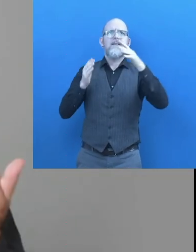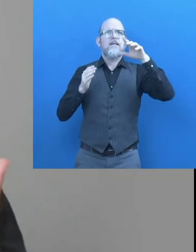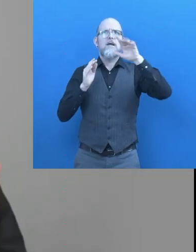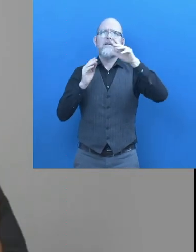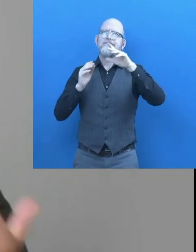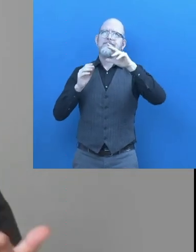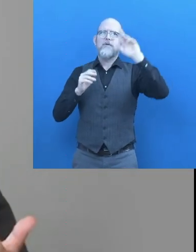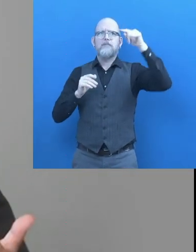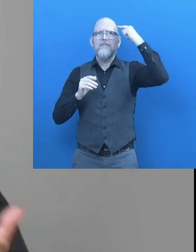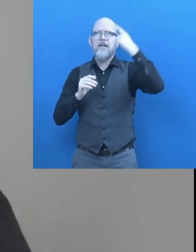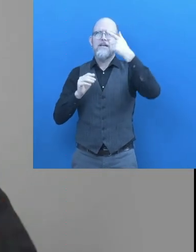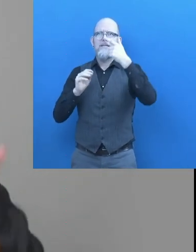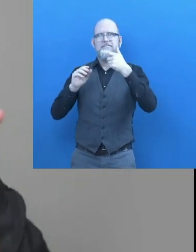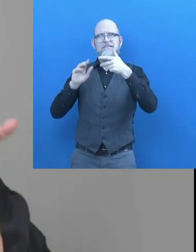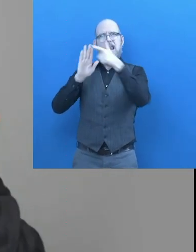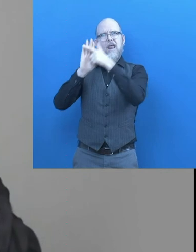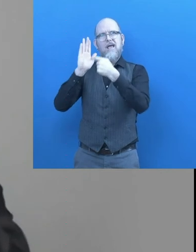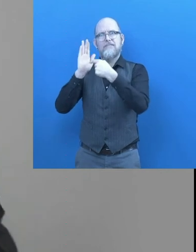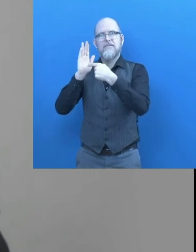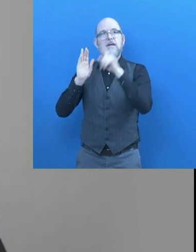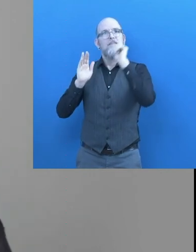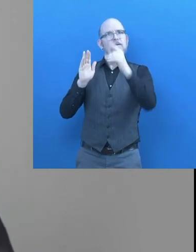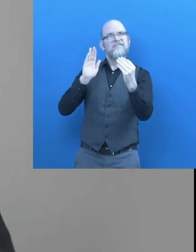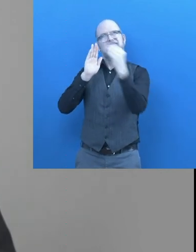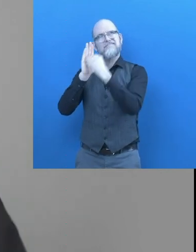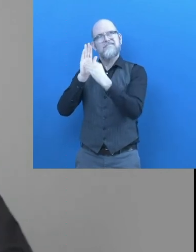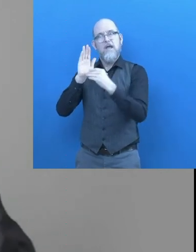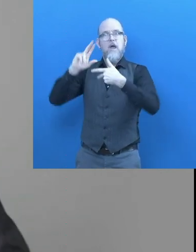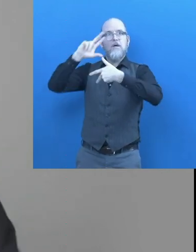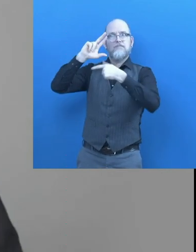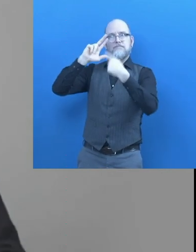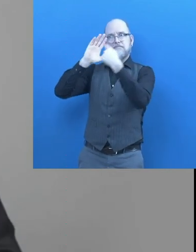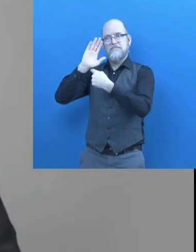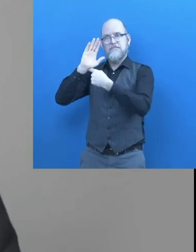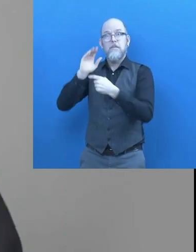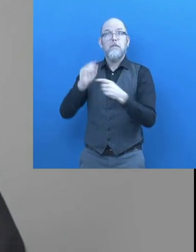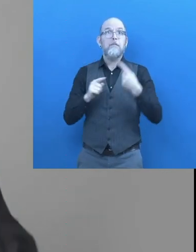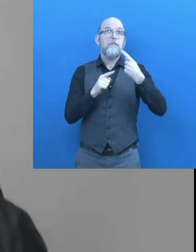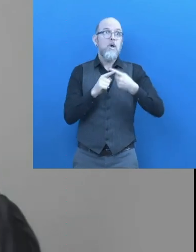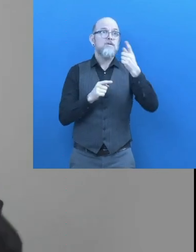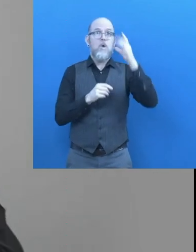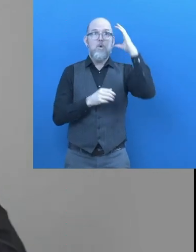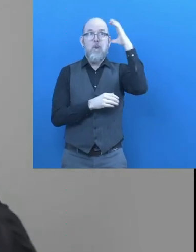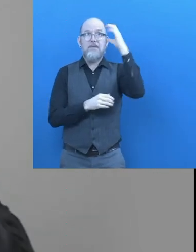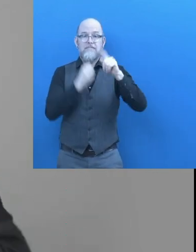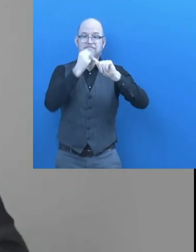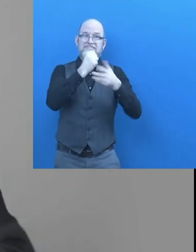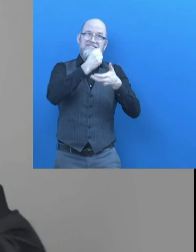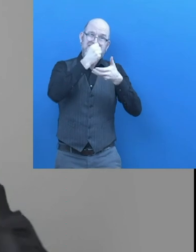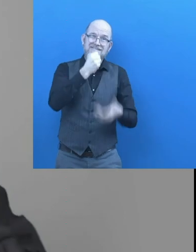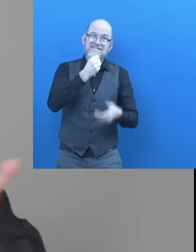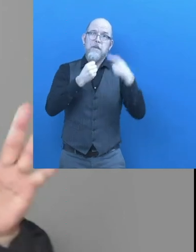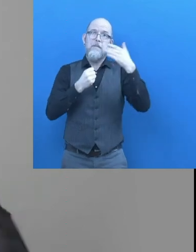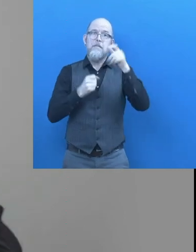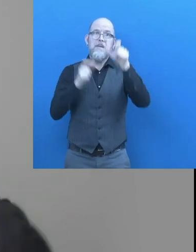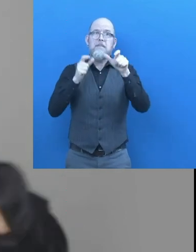Advocate so that the project is included in public policies of the different Latin American governments and that